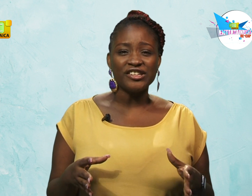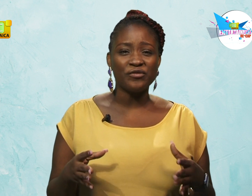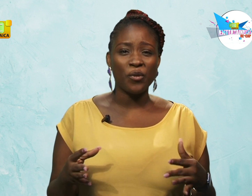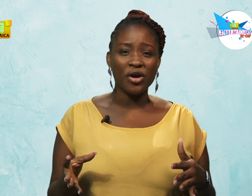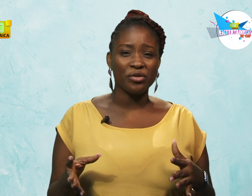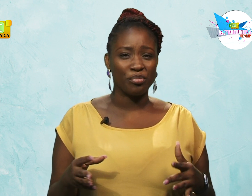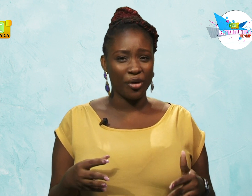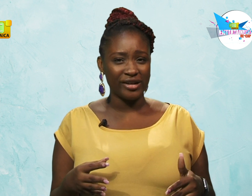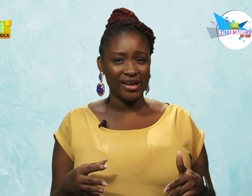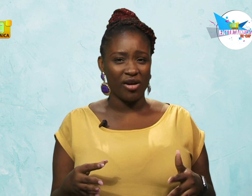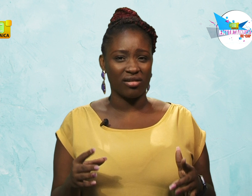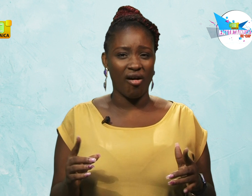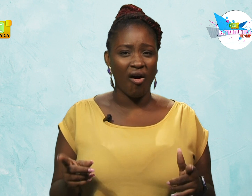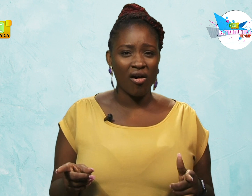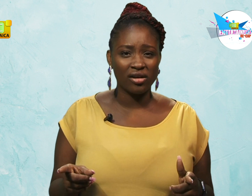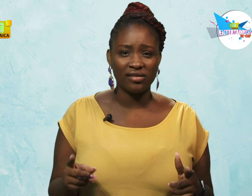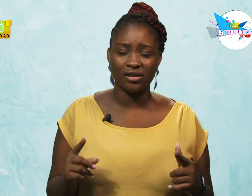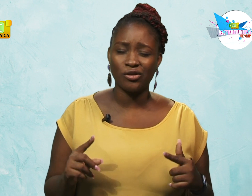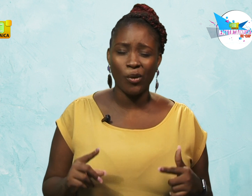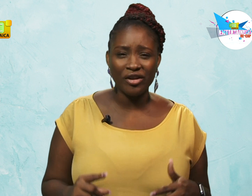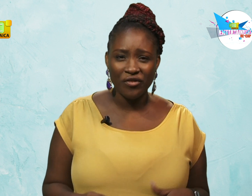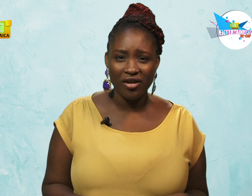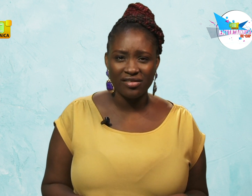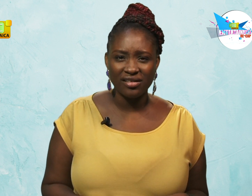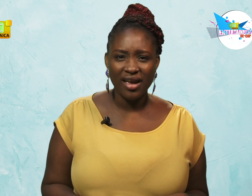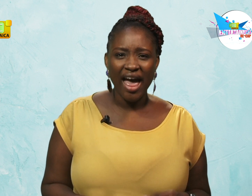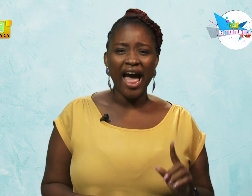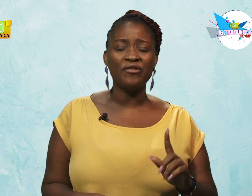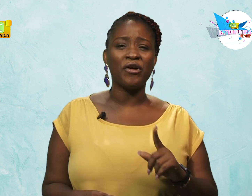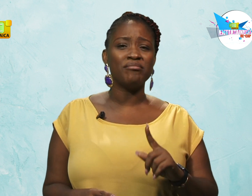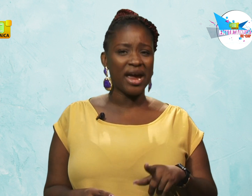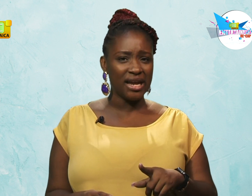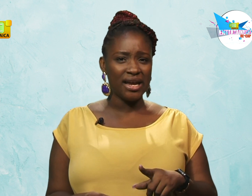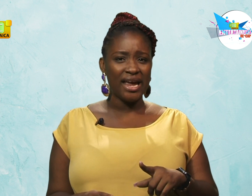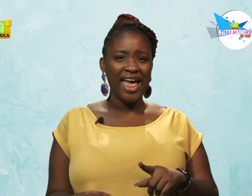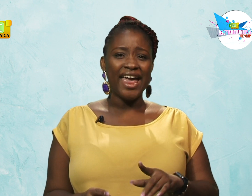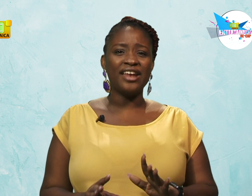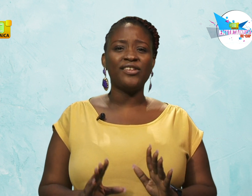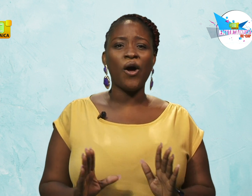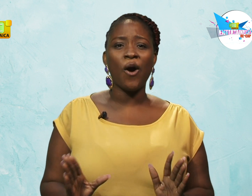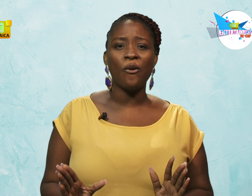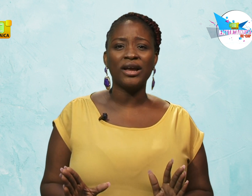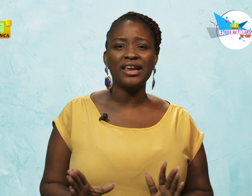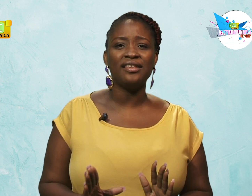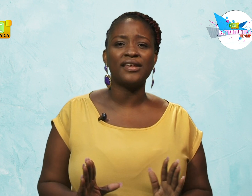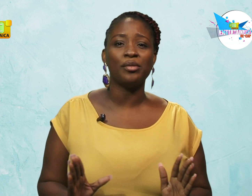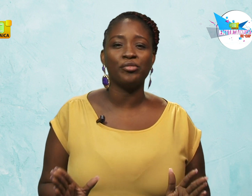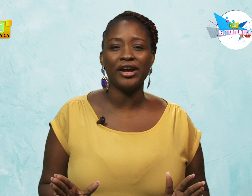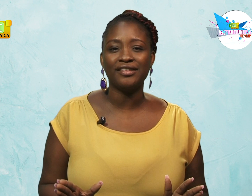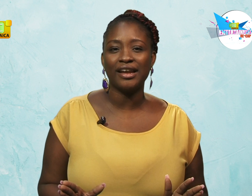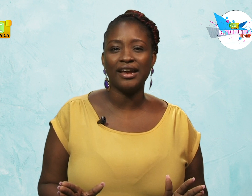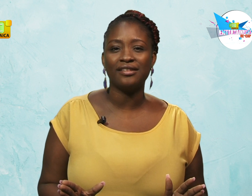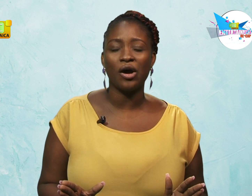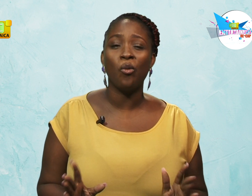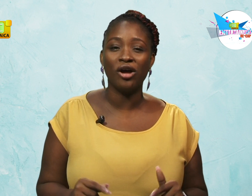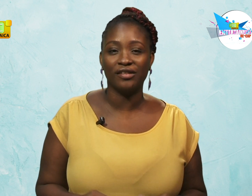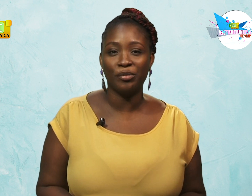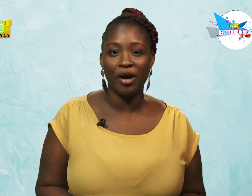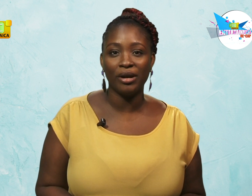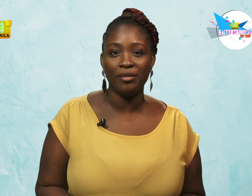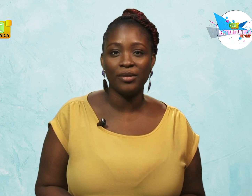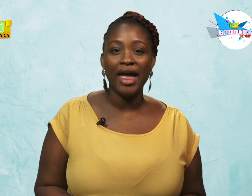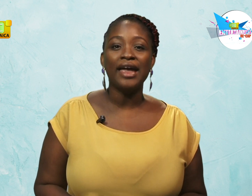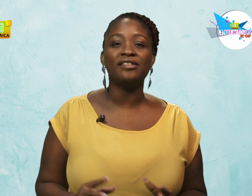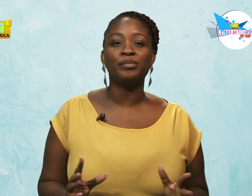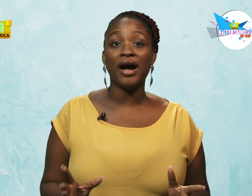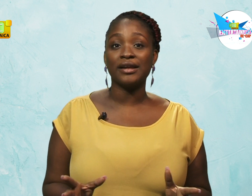34th birthday on August 21st. And for many, it's how he celebrated it was